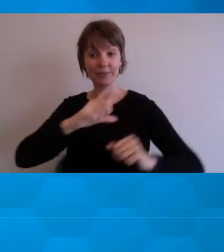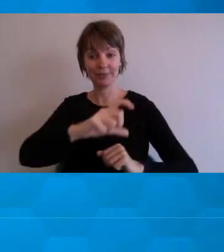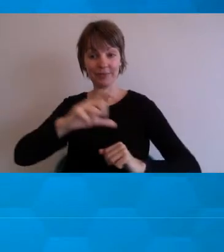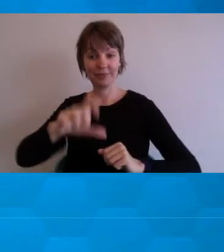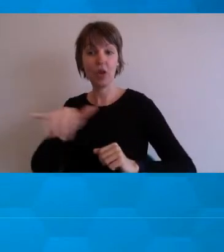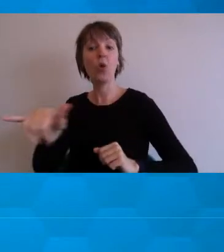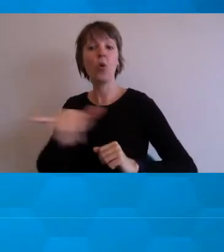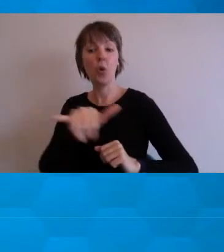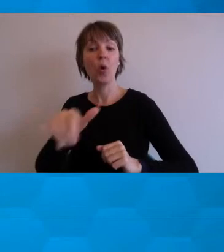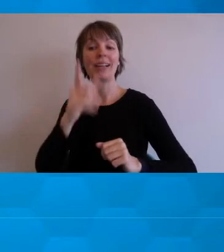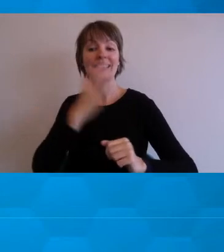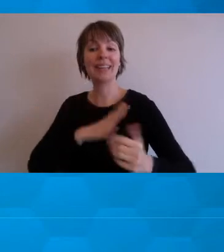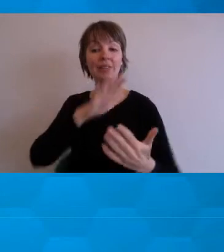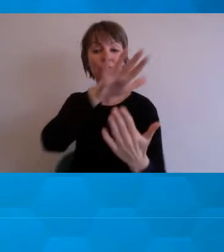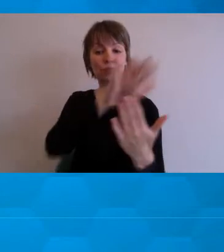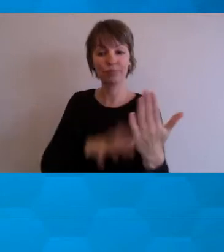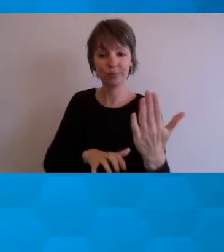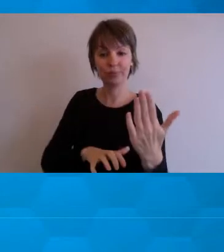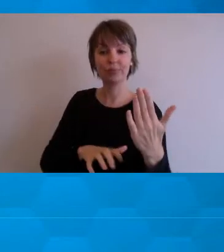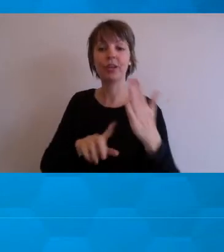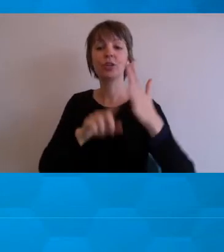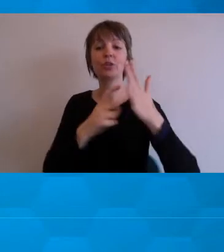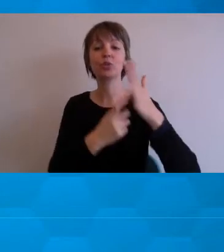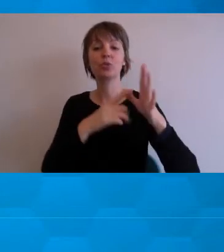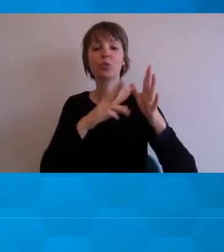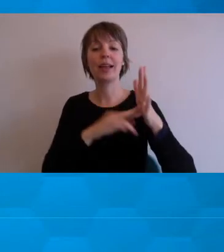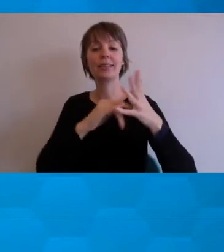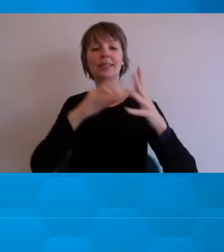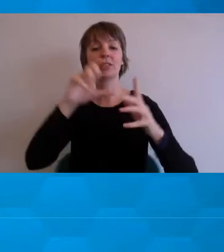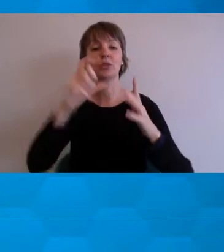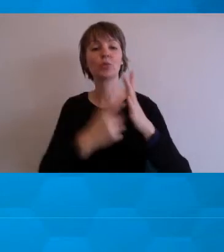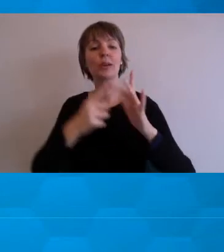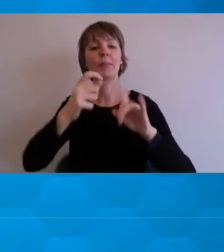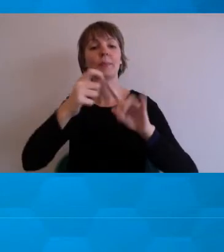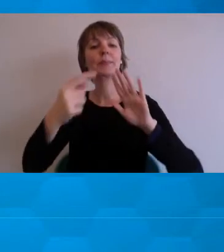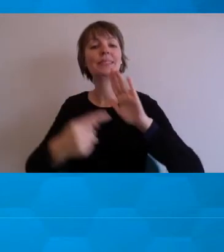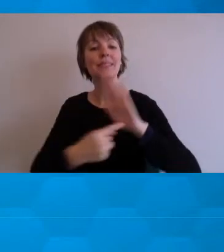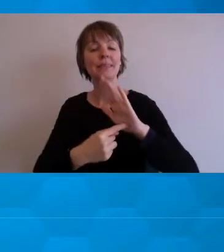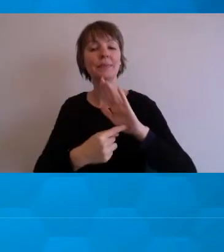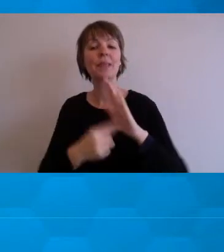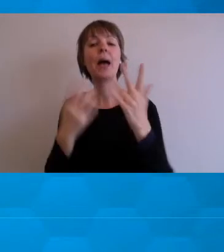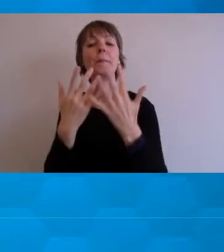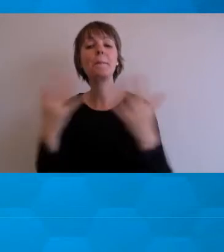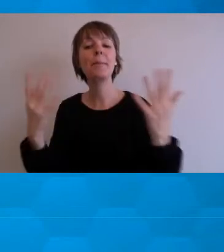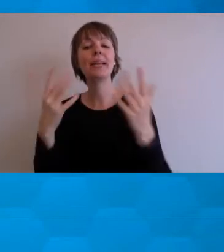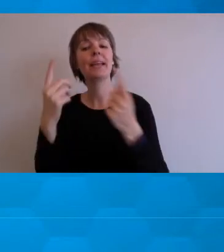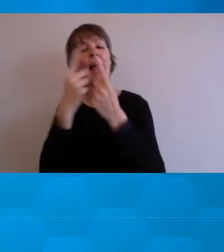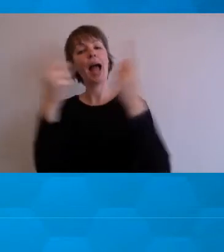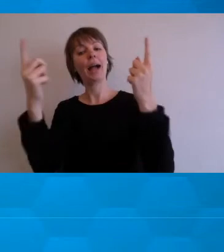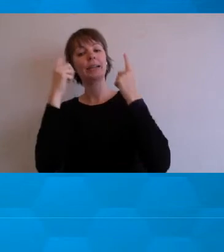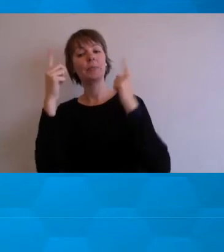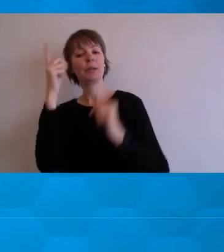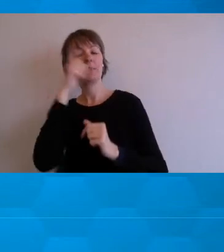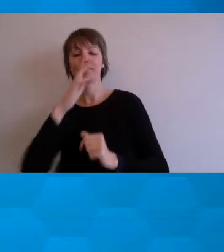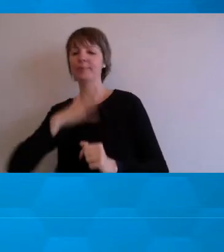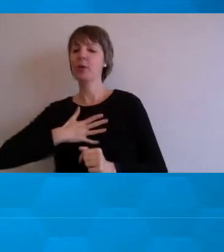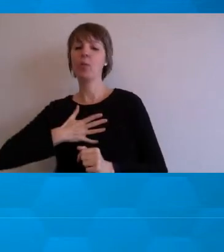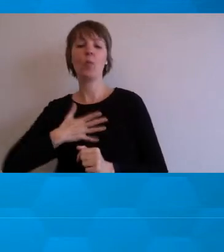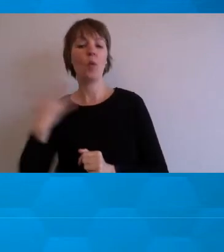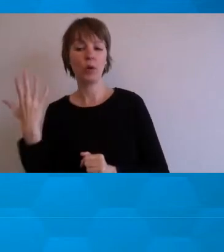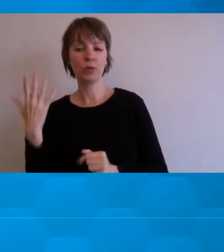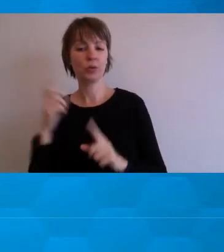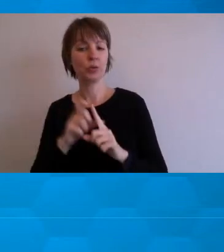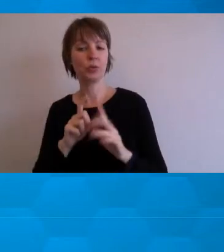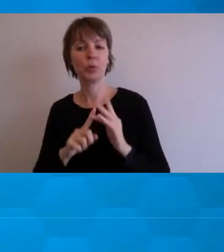resource into YouTube. I often hear academics say they're not prepared to do this because they don't trust the privacy settings.